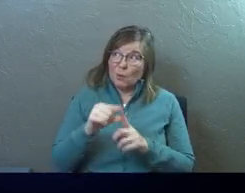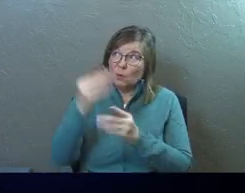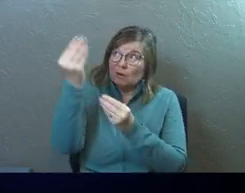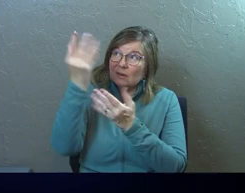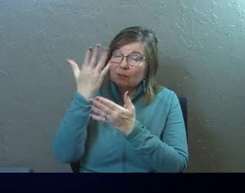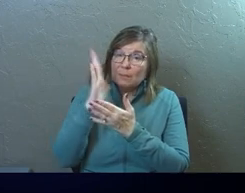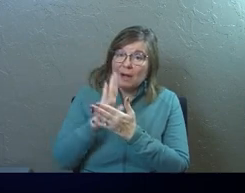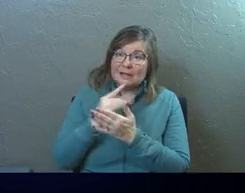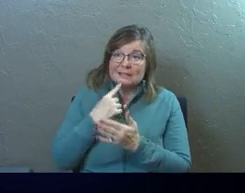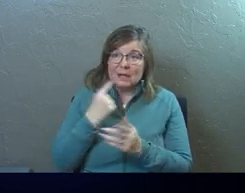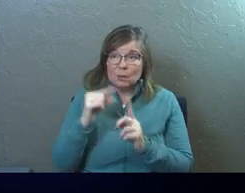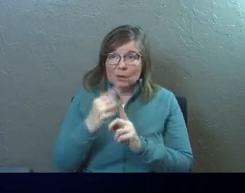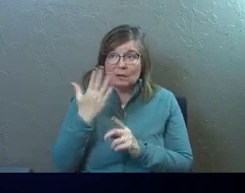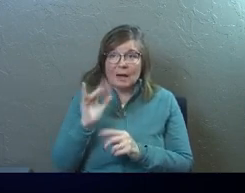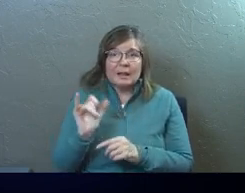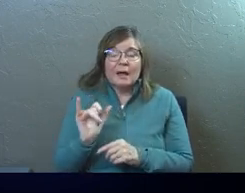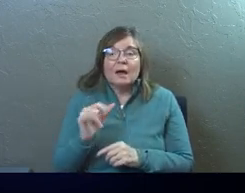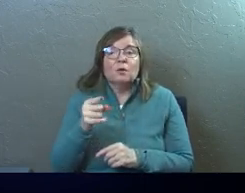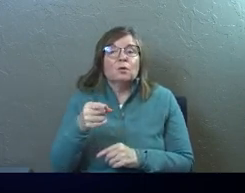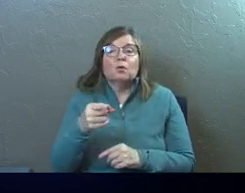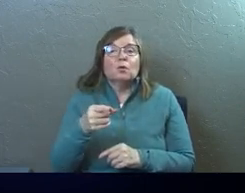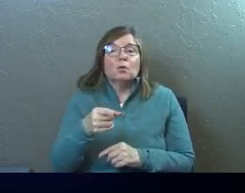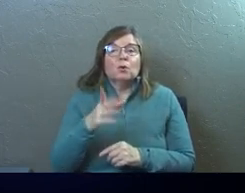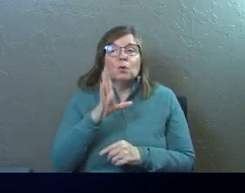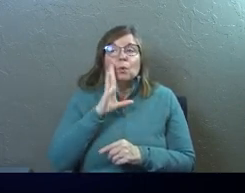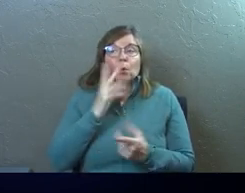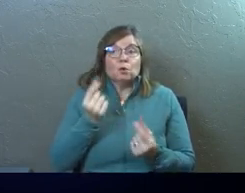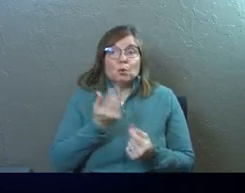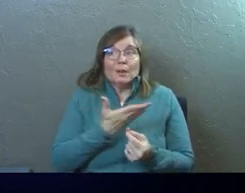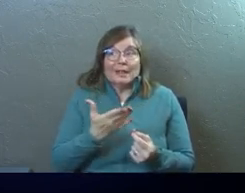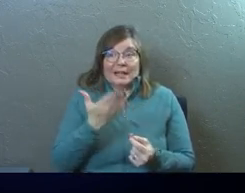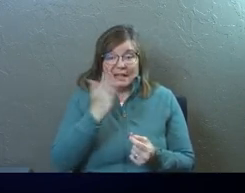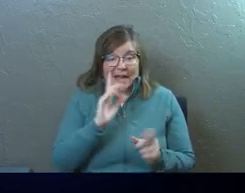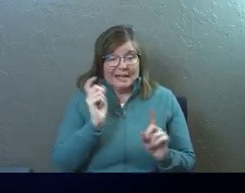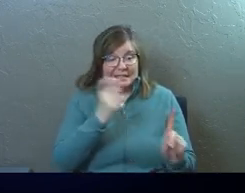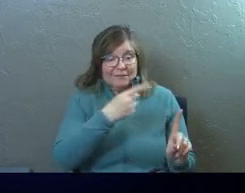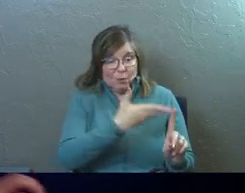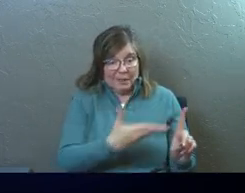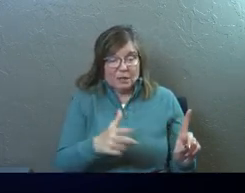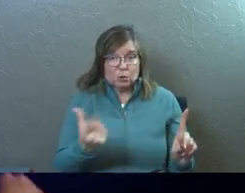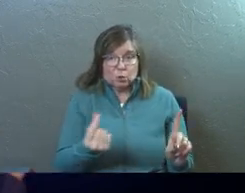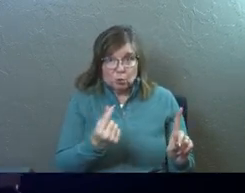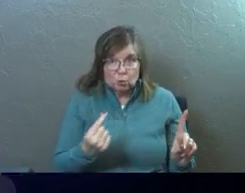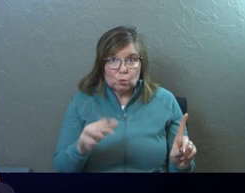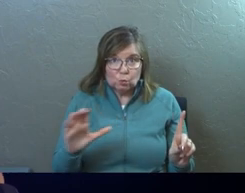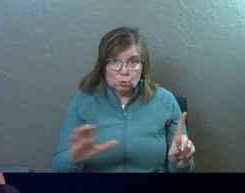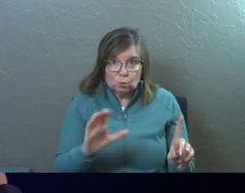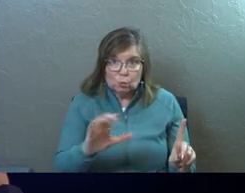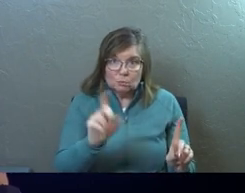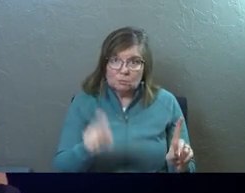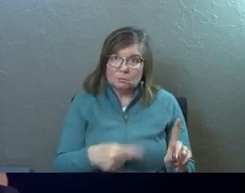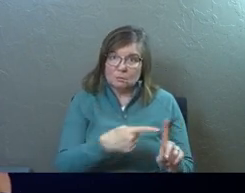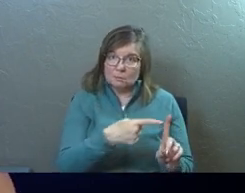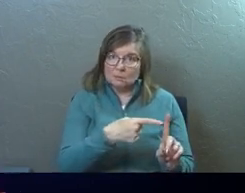God. he's saying words from God like, You're going to do things. Like God's giving you things to do, Saul.